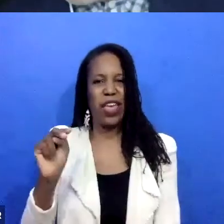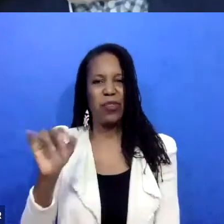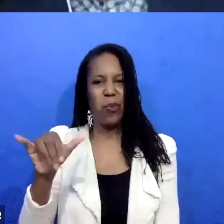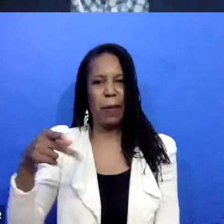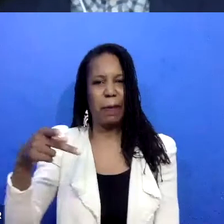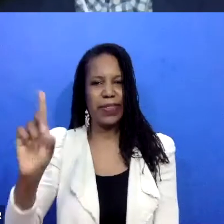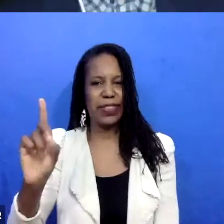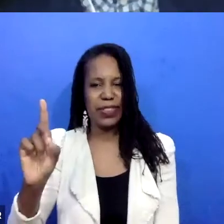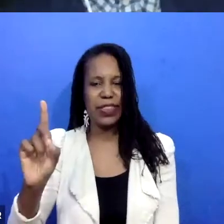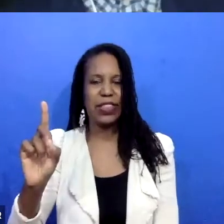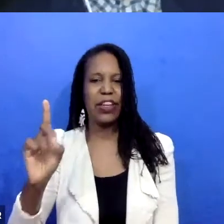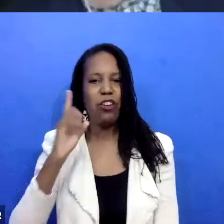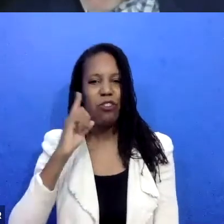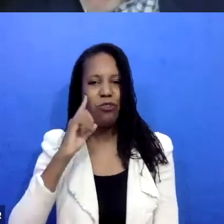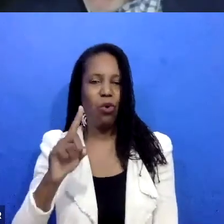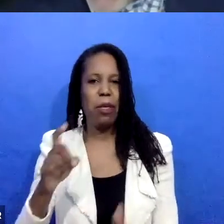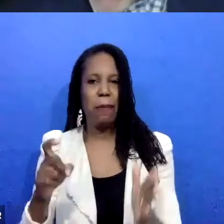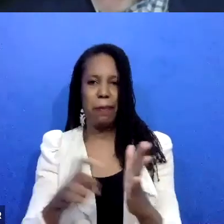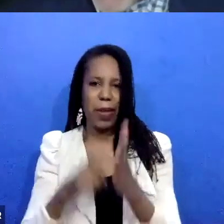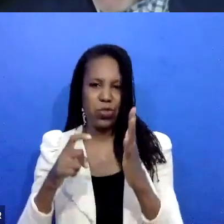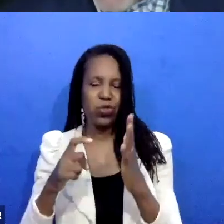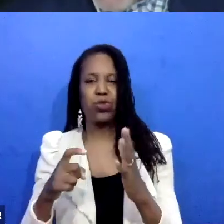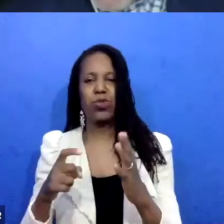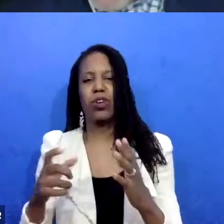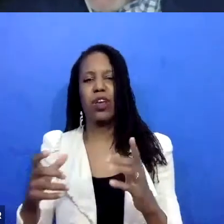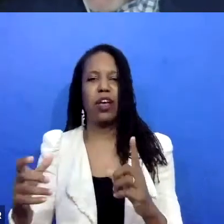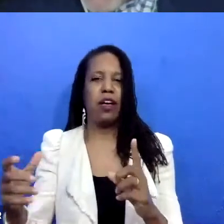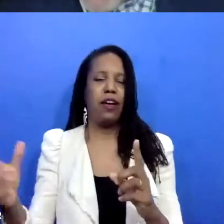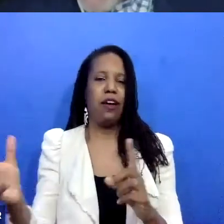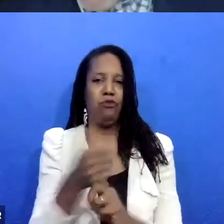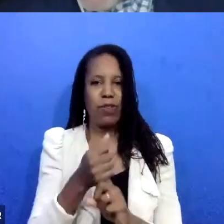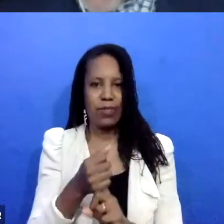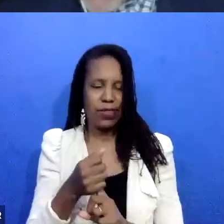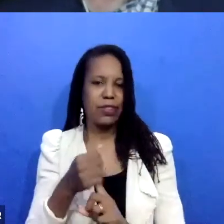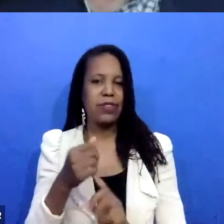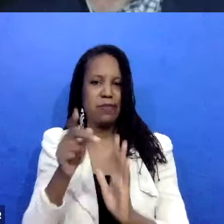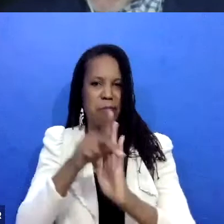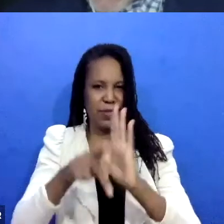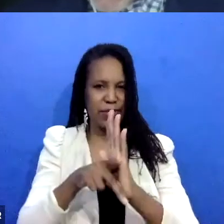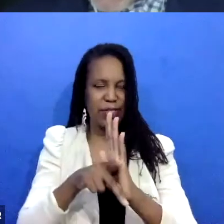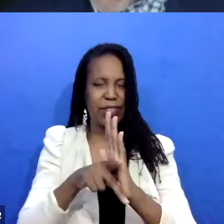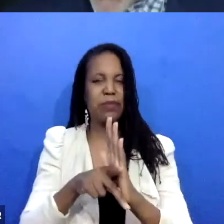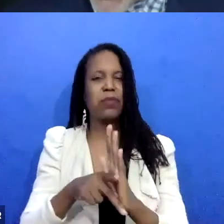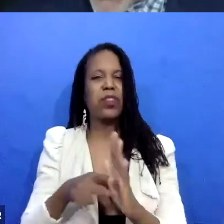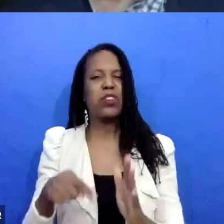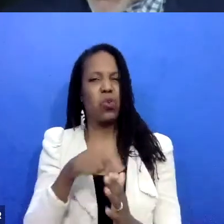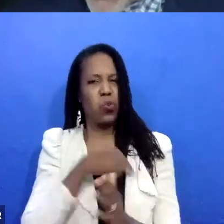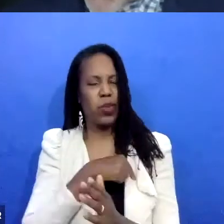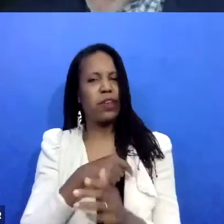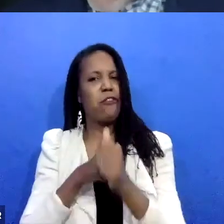arrest policies and we started to keep track of the data. And what I learned was that